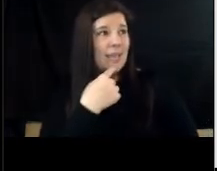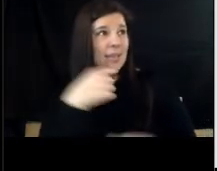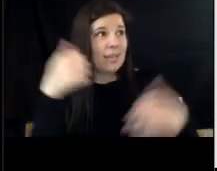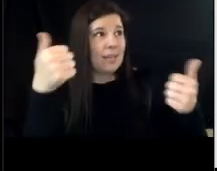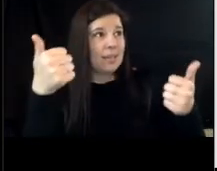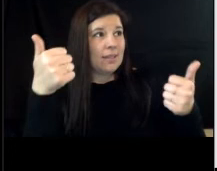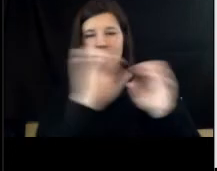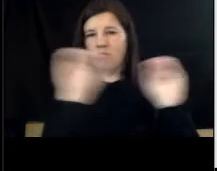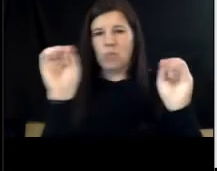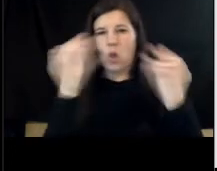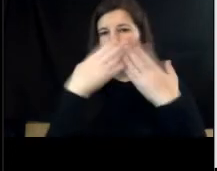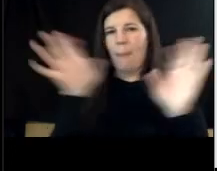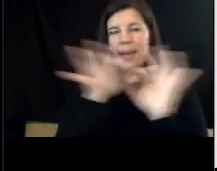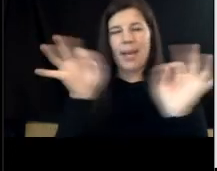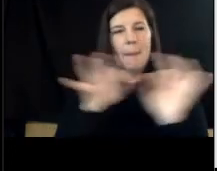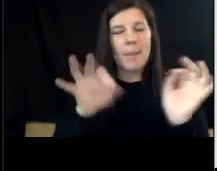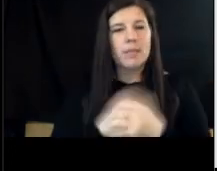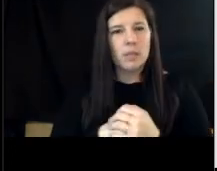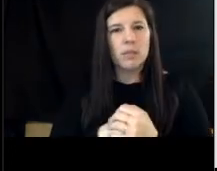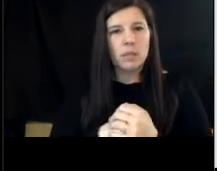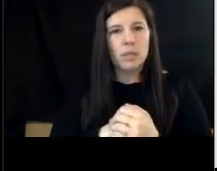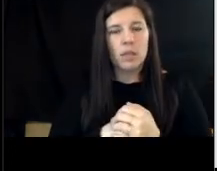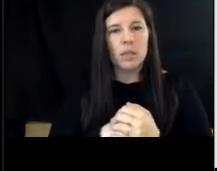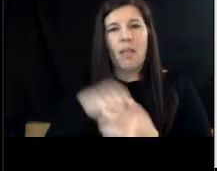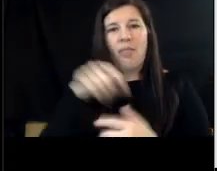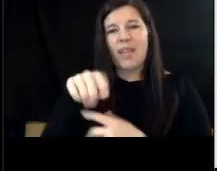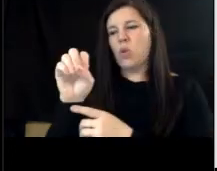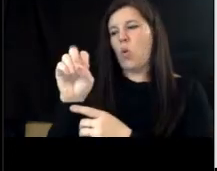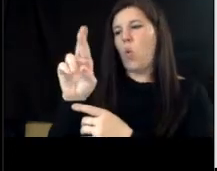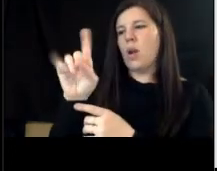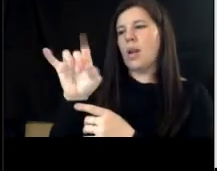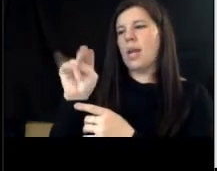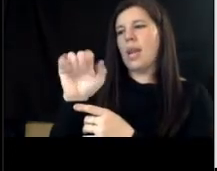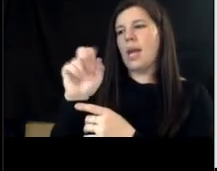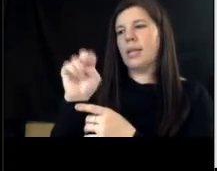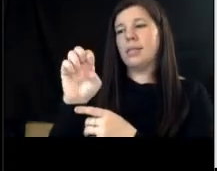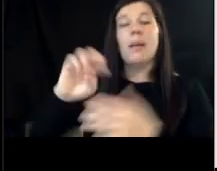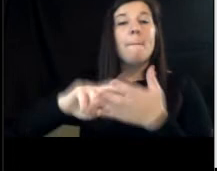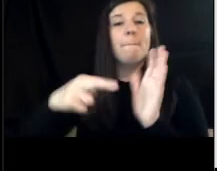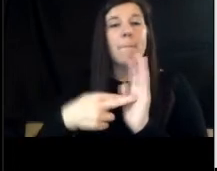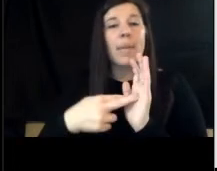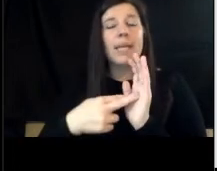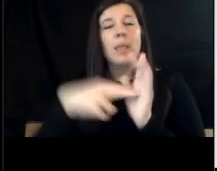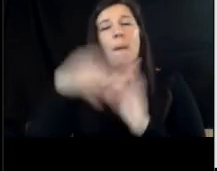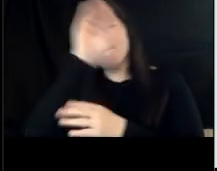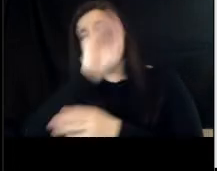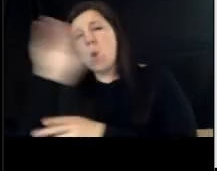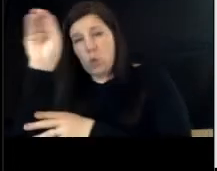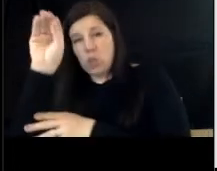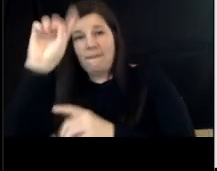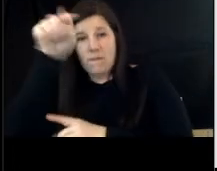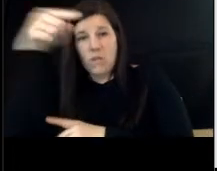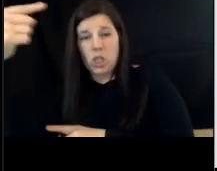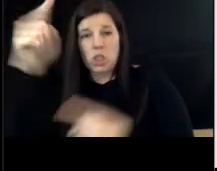comments and uh this is an ordinance so first let's entertain a motion to approve ordinance number uh 22-014